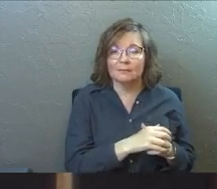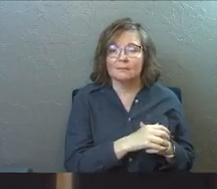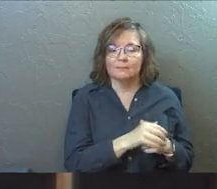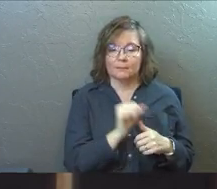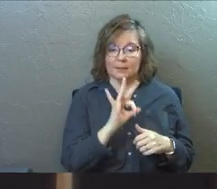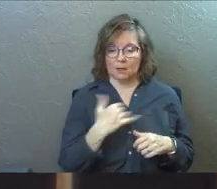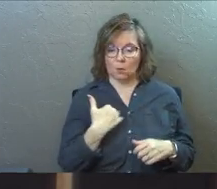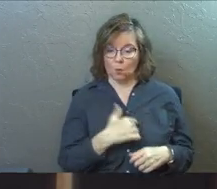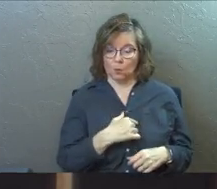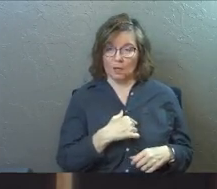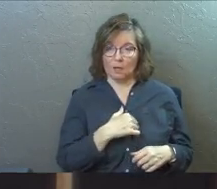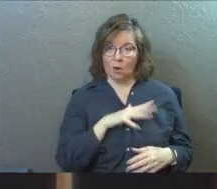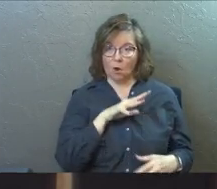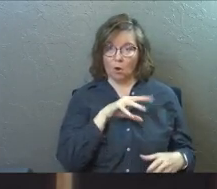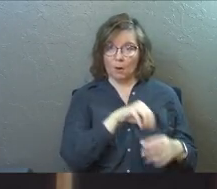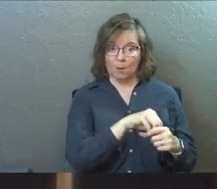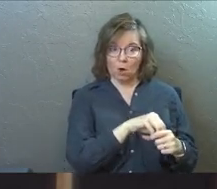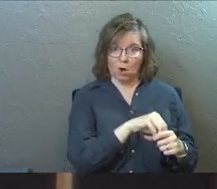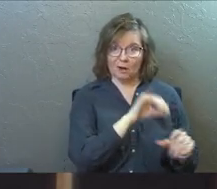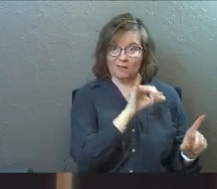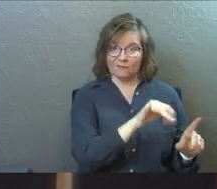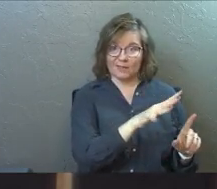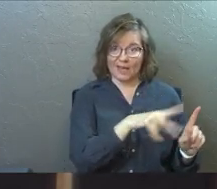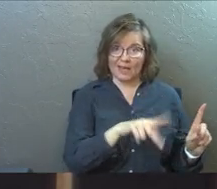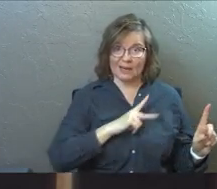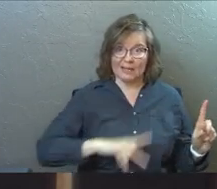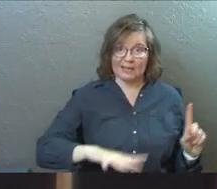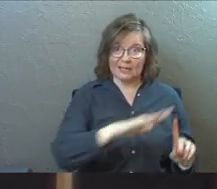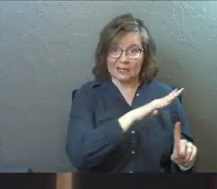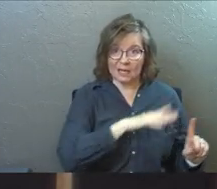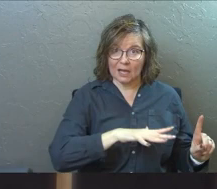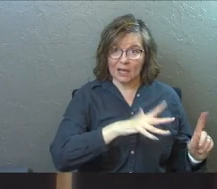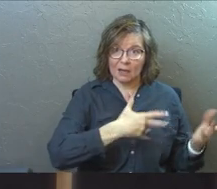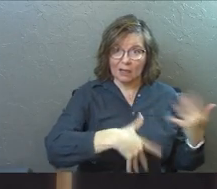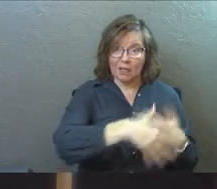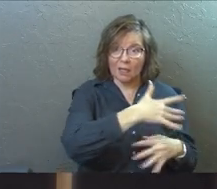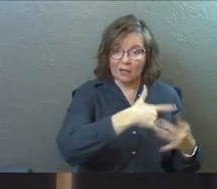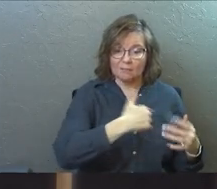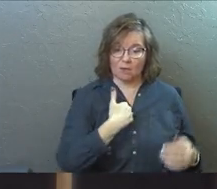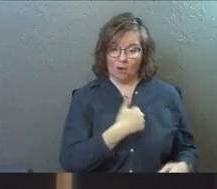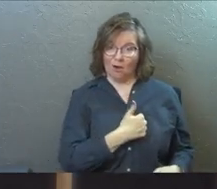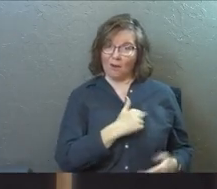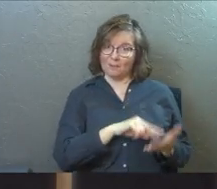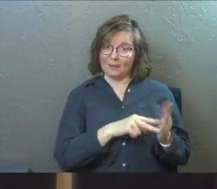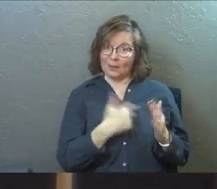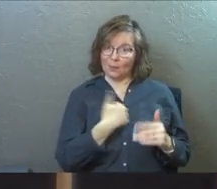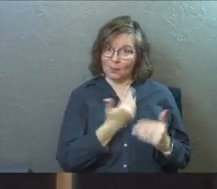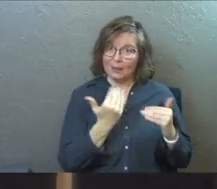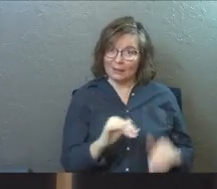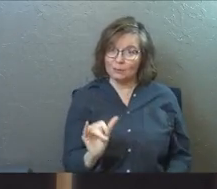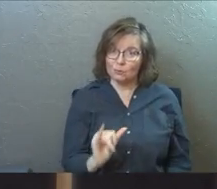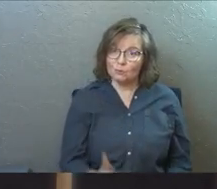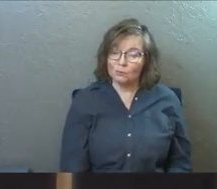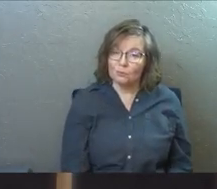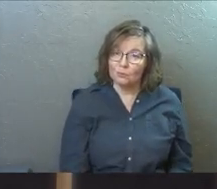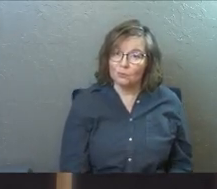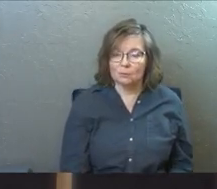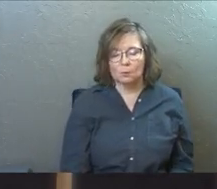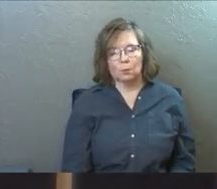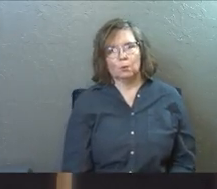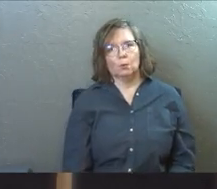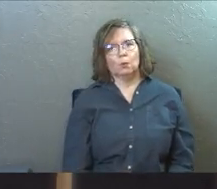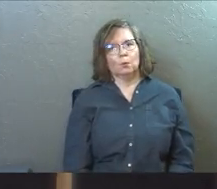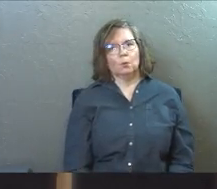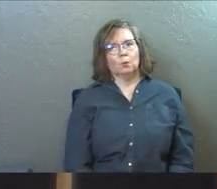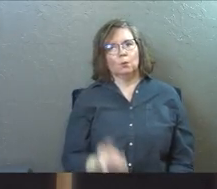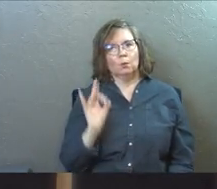And if we are a part of the right-side-up kingdom, our days are numbered. That's a hard